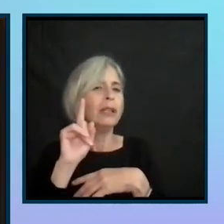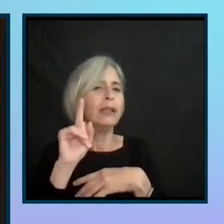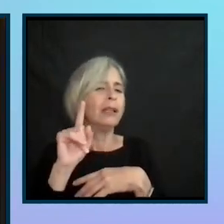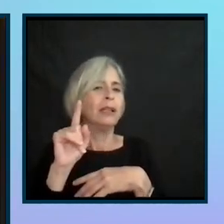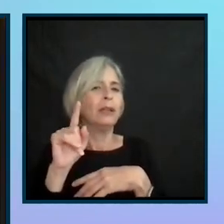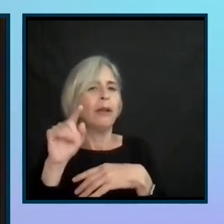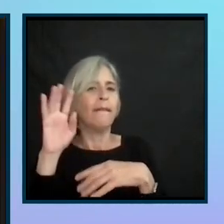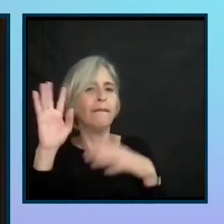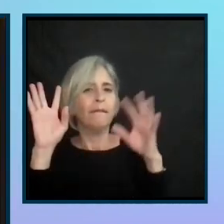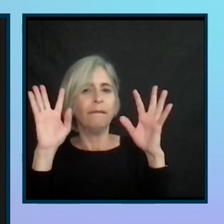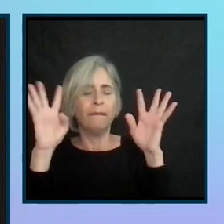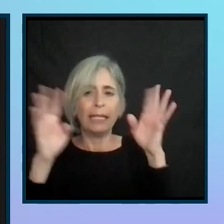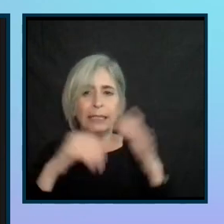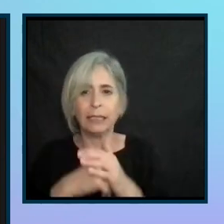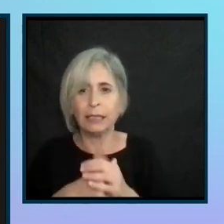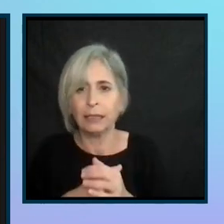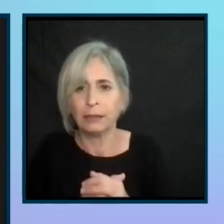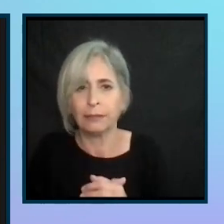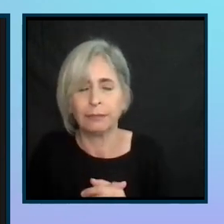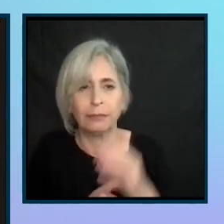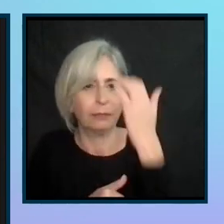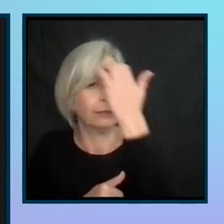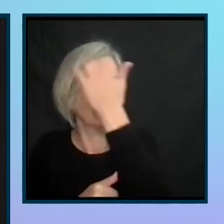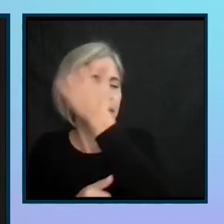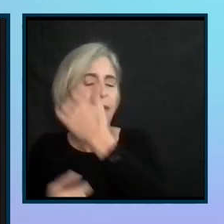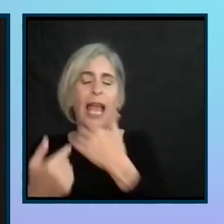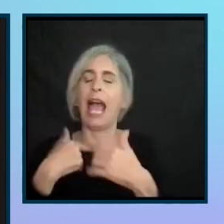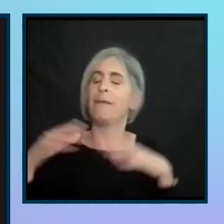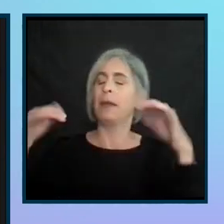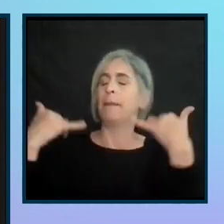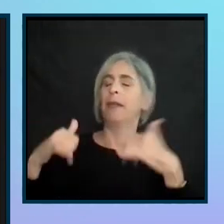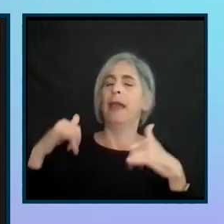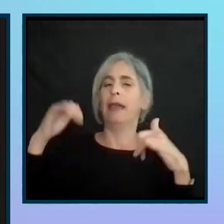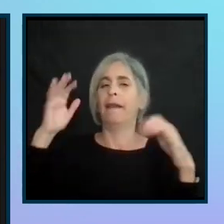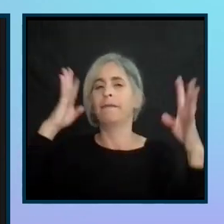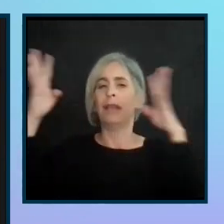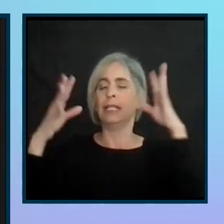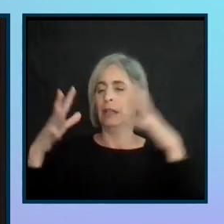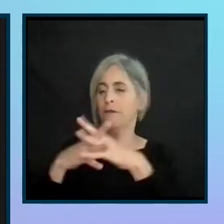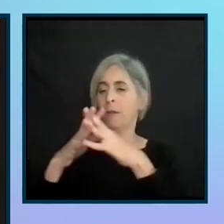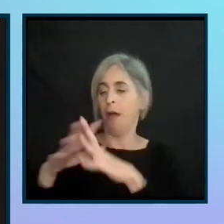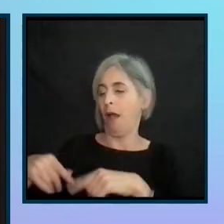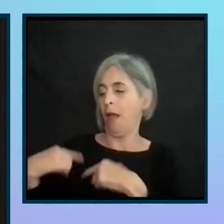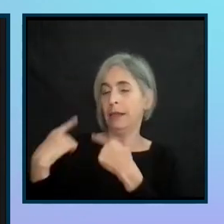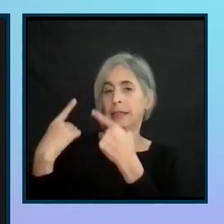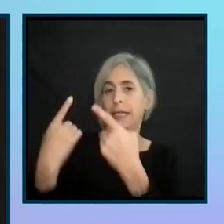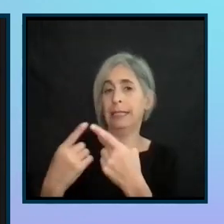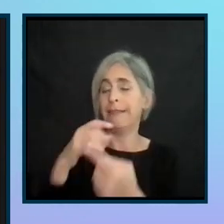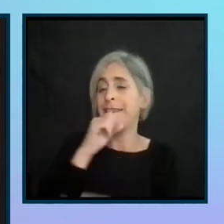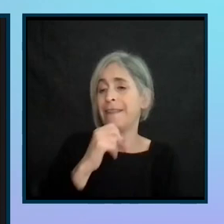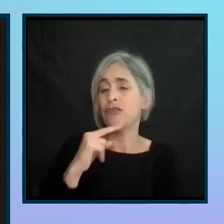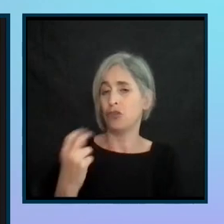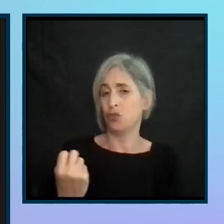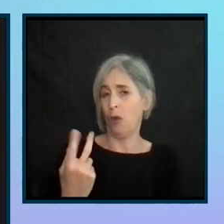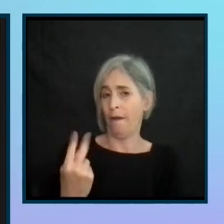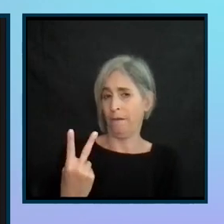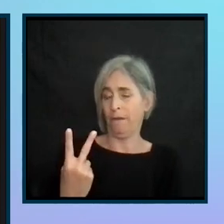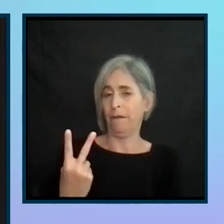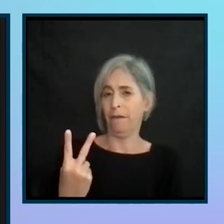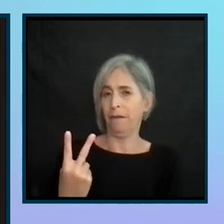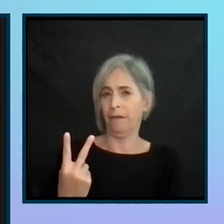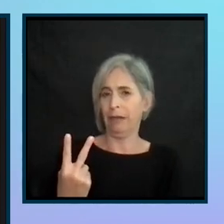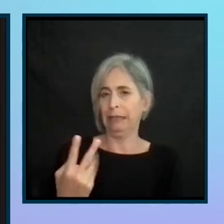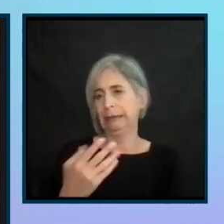Brian. I've been playing fantasy football since I was 12 years old, 1980. I'm dating